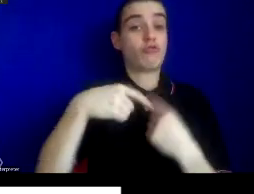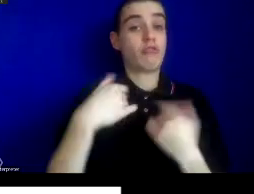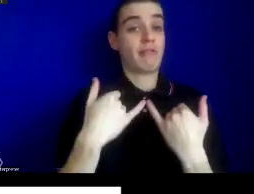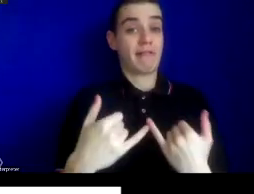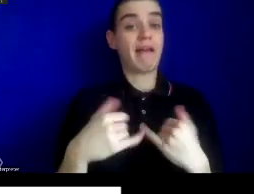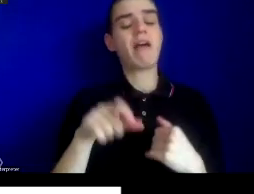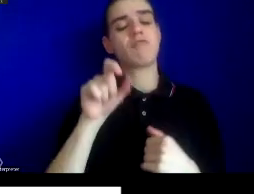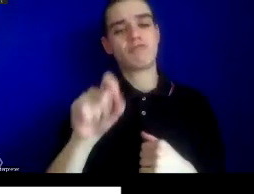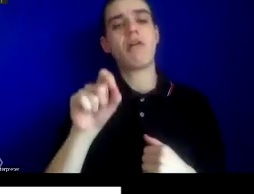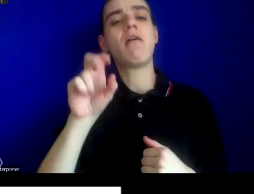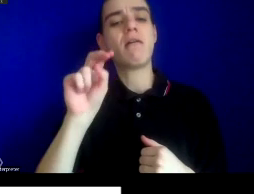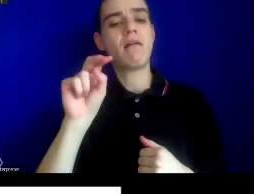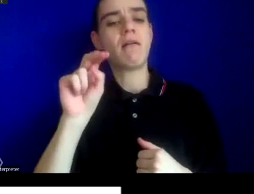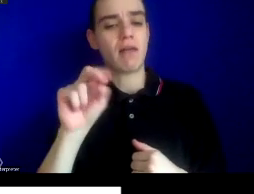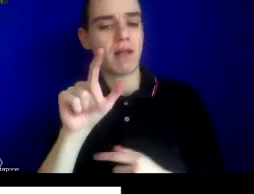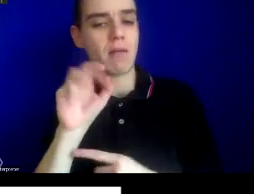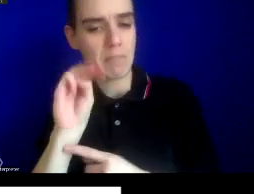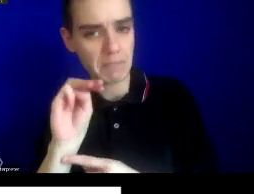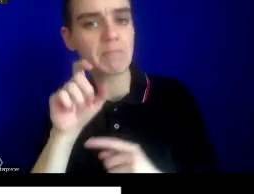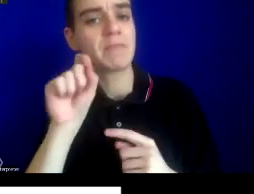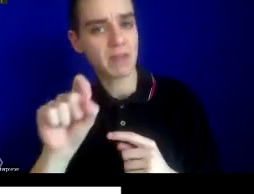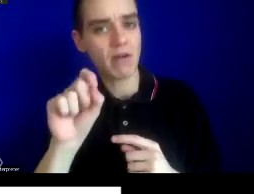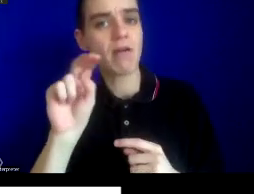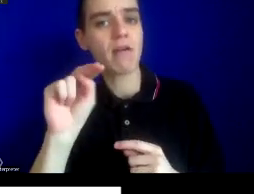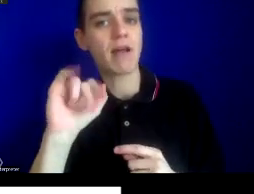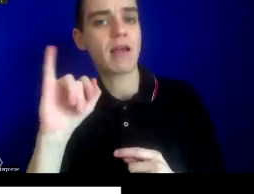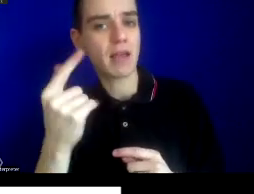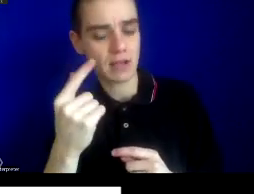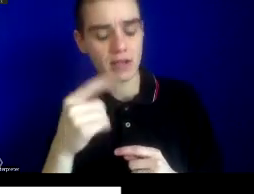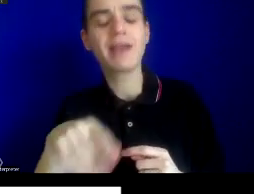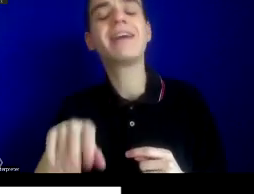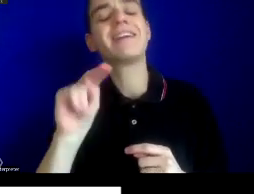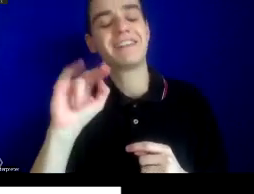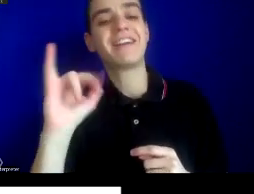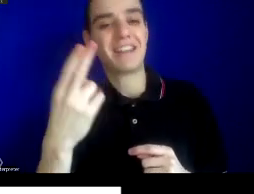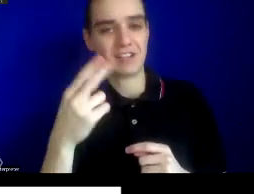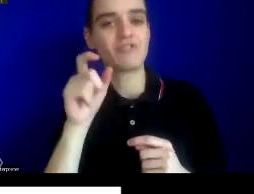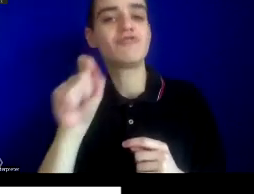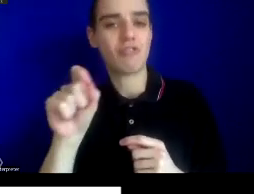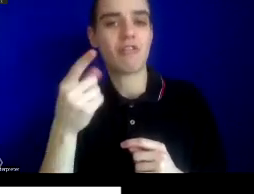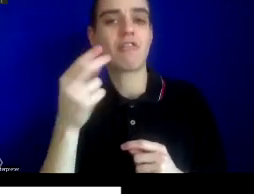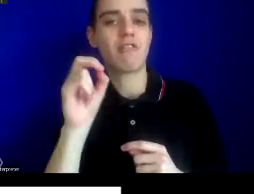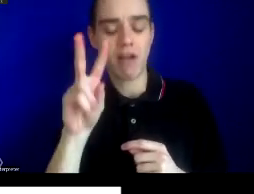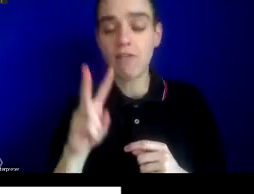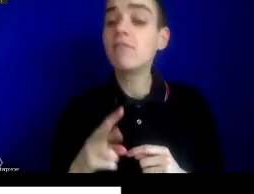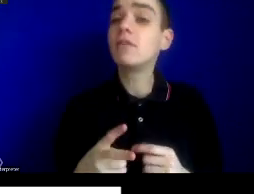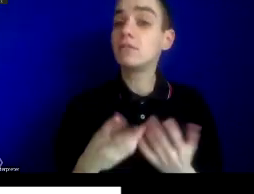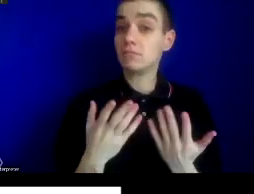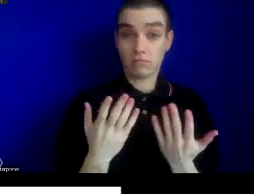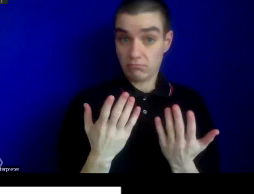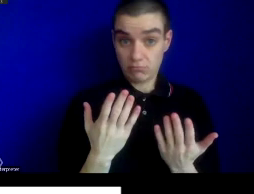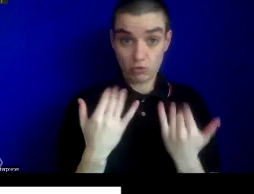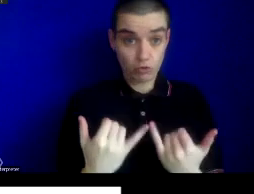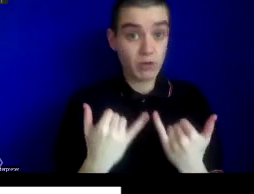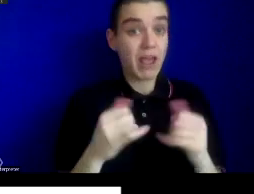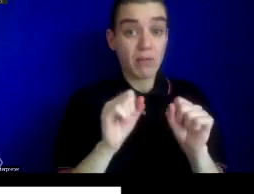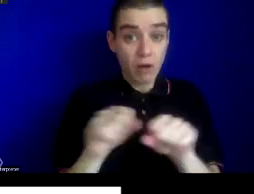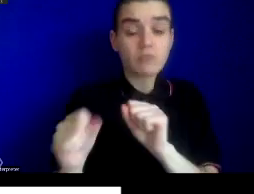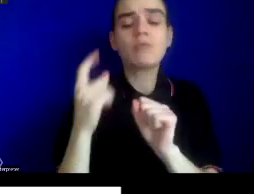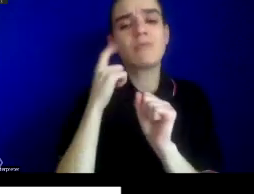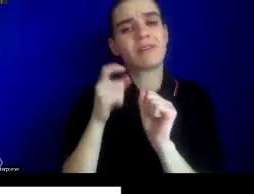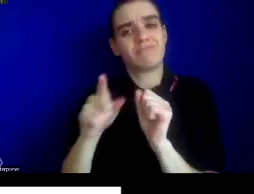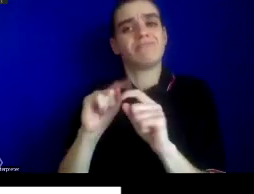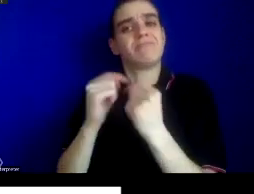.nih.gov. I'll add that NLM History Talks are made possible by an outstanding team here at the National Library of Medicine